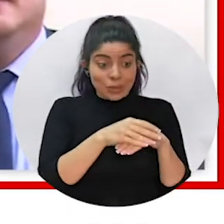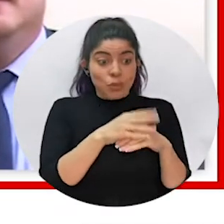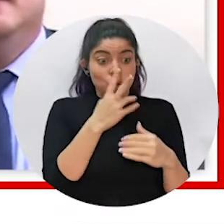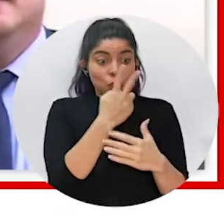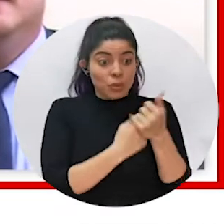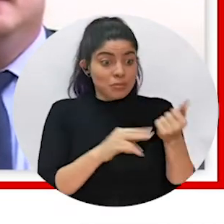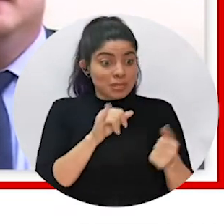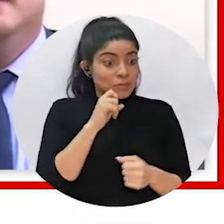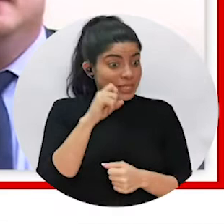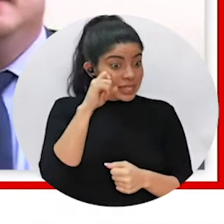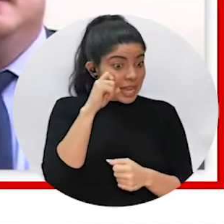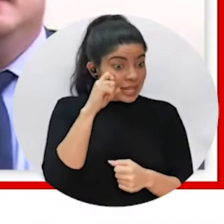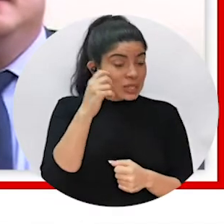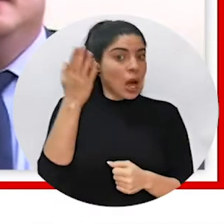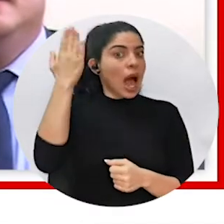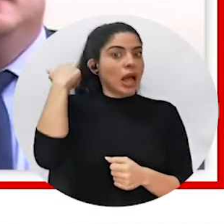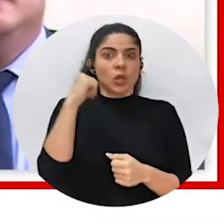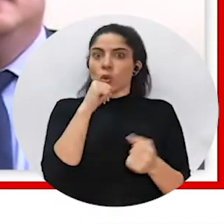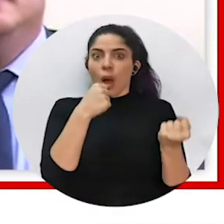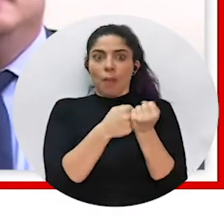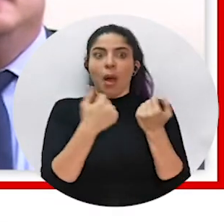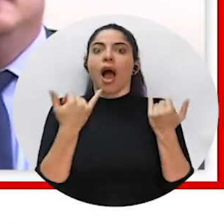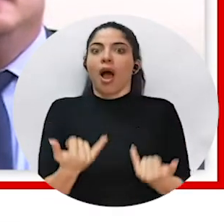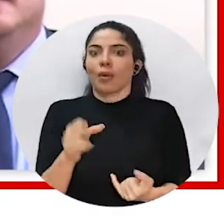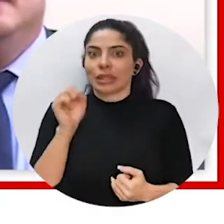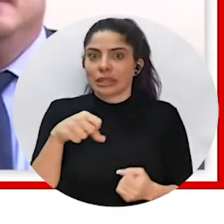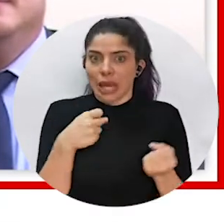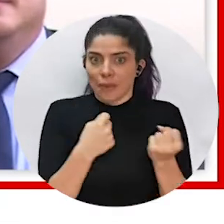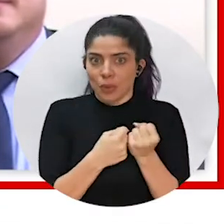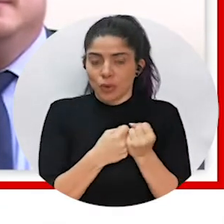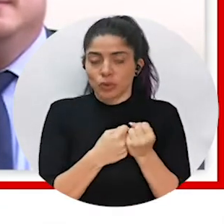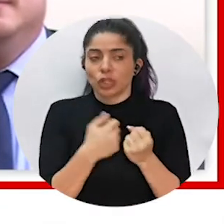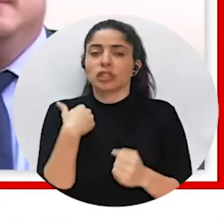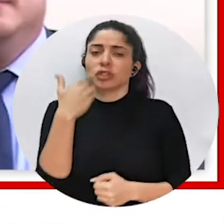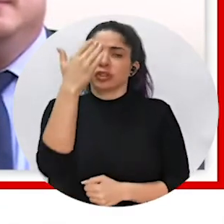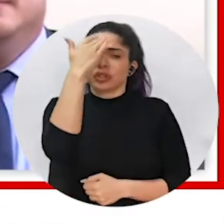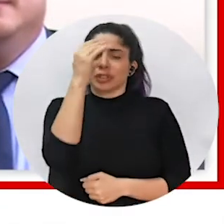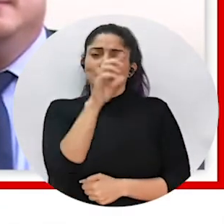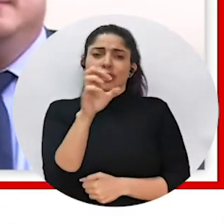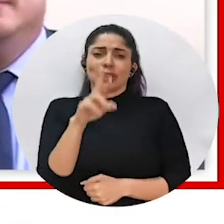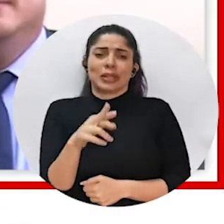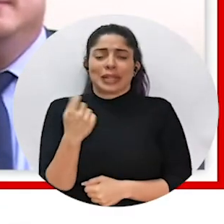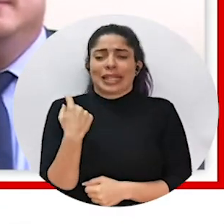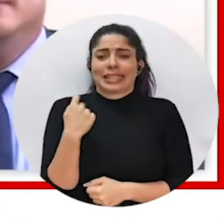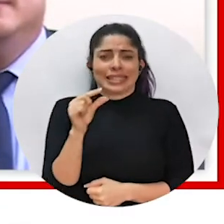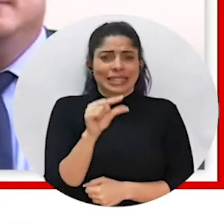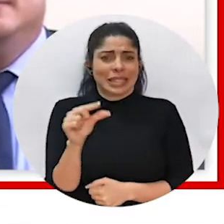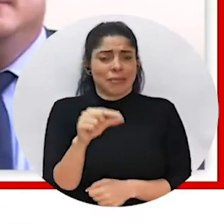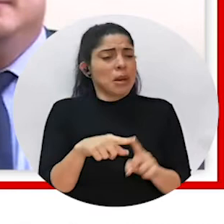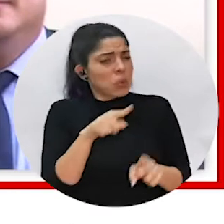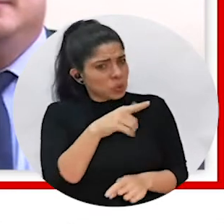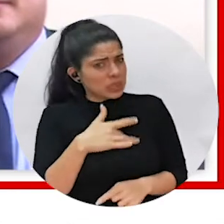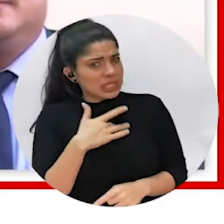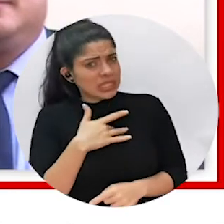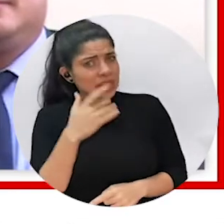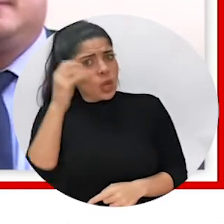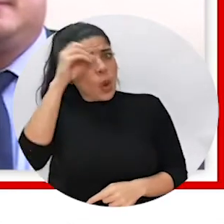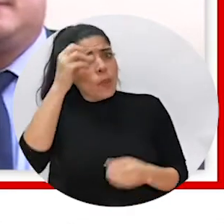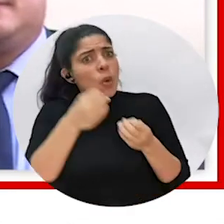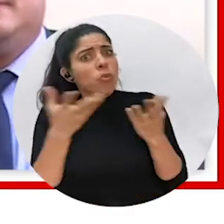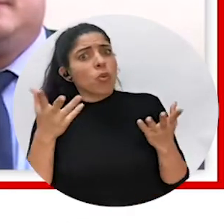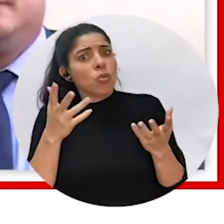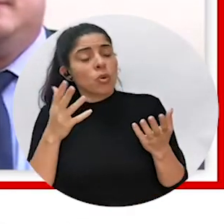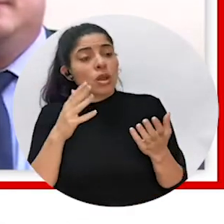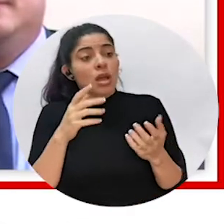here. A lot of people who didn't support it at the time now support it. Of course, it's only been a few weeks in Costa Rica. But do you sense a